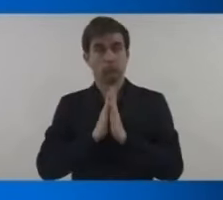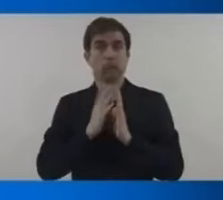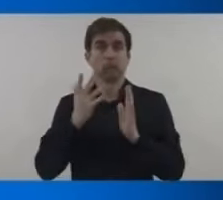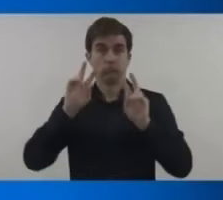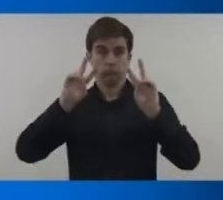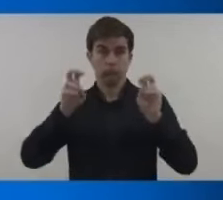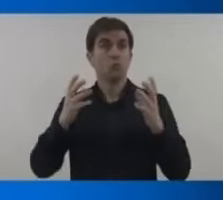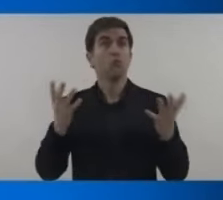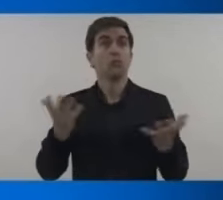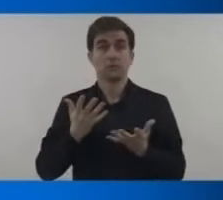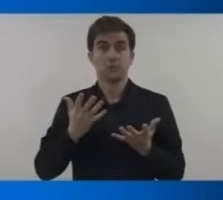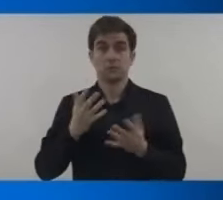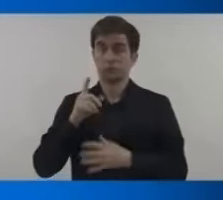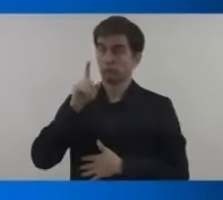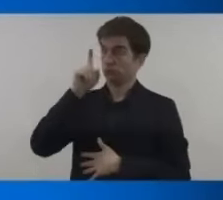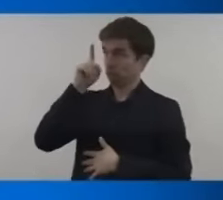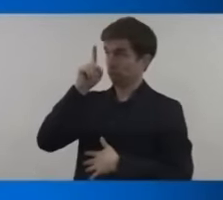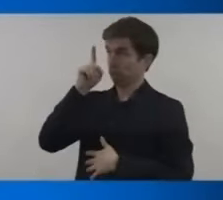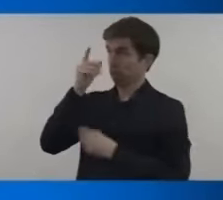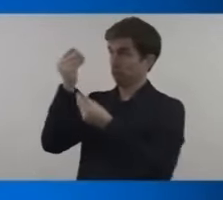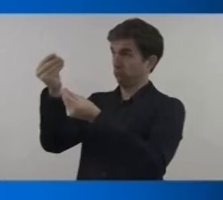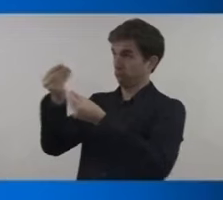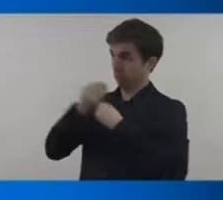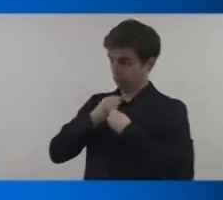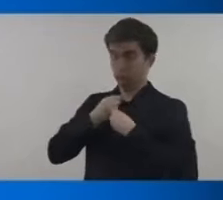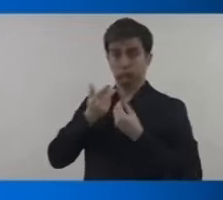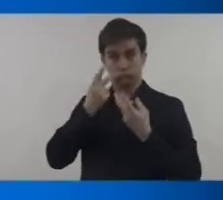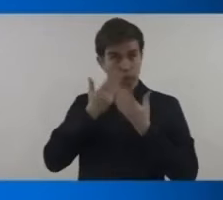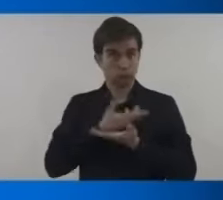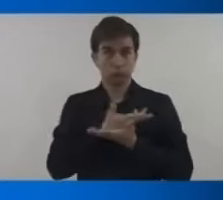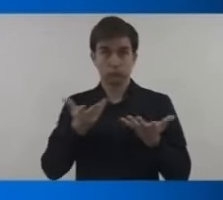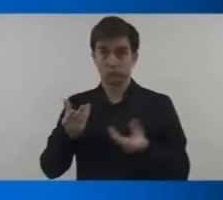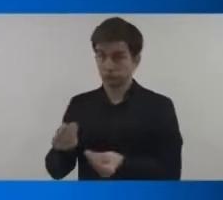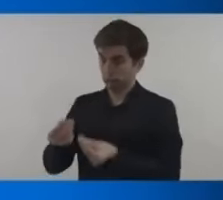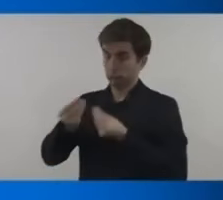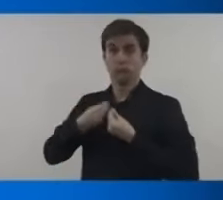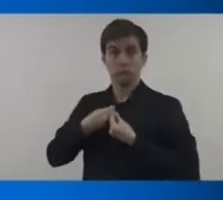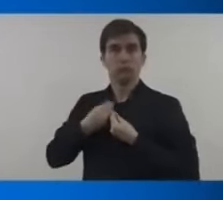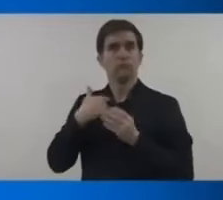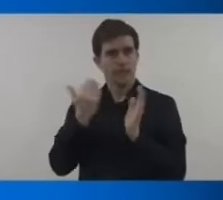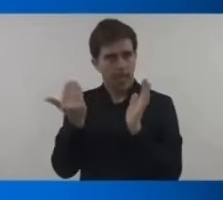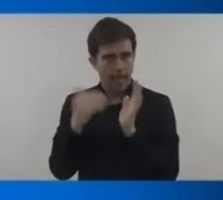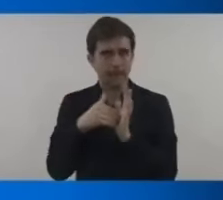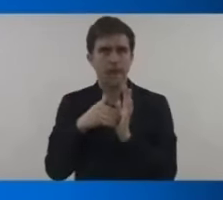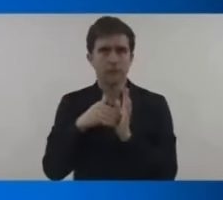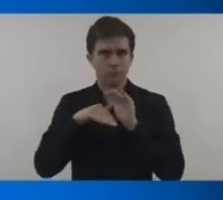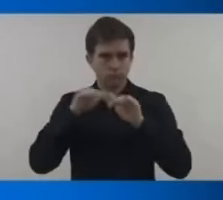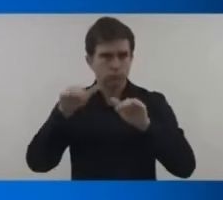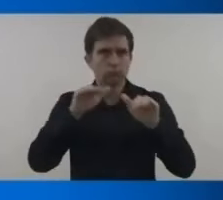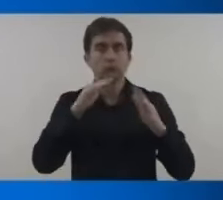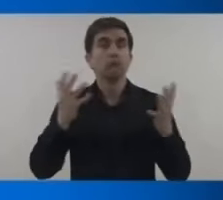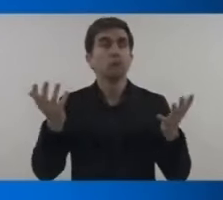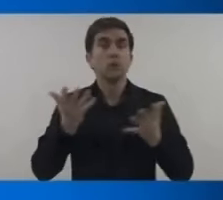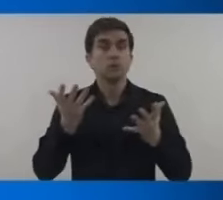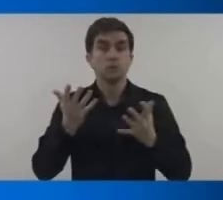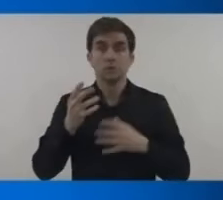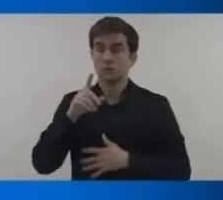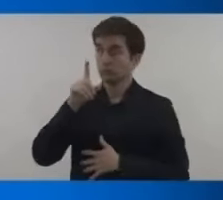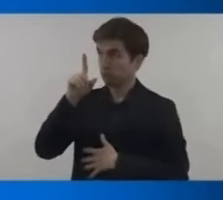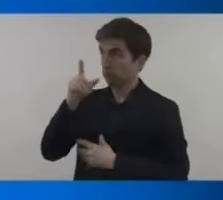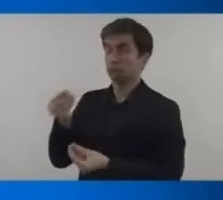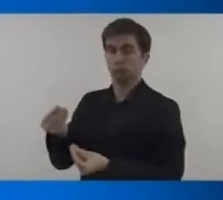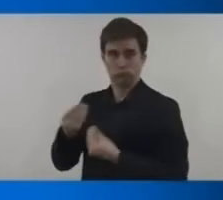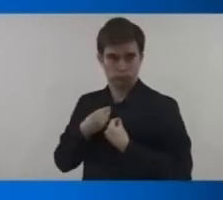resource with his oil gas wind sun gold silver